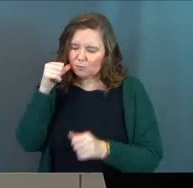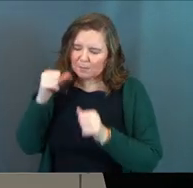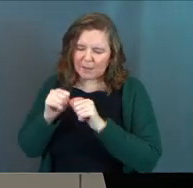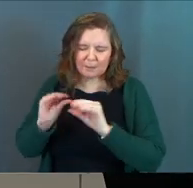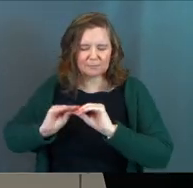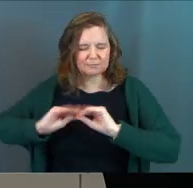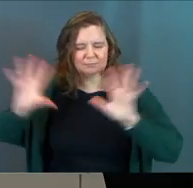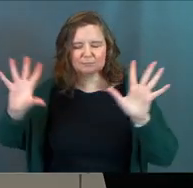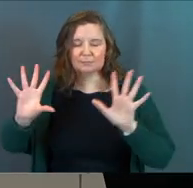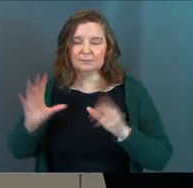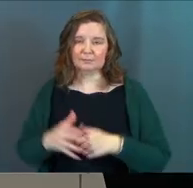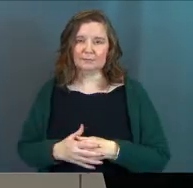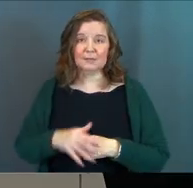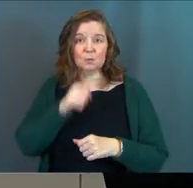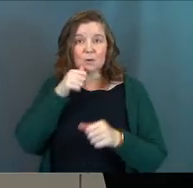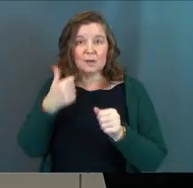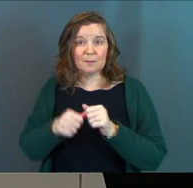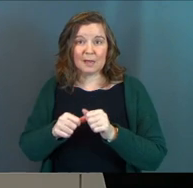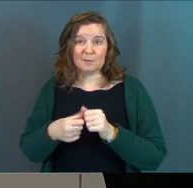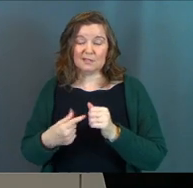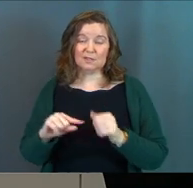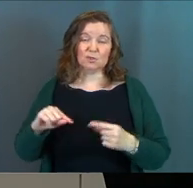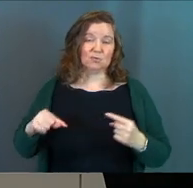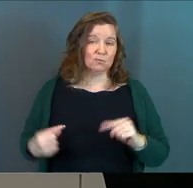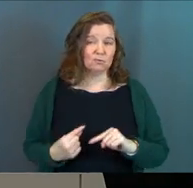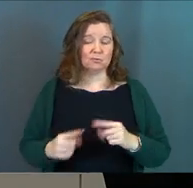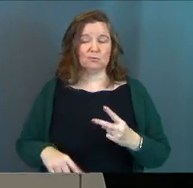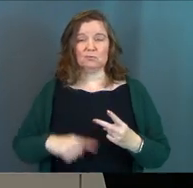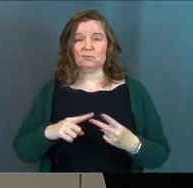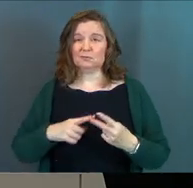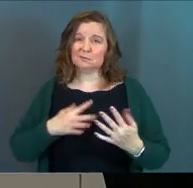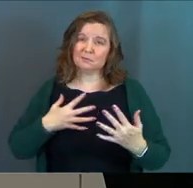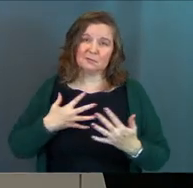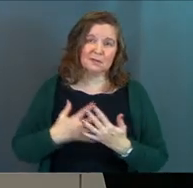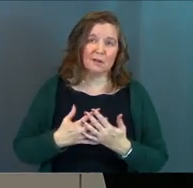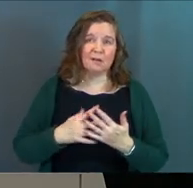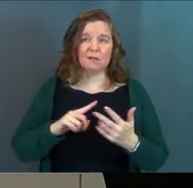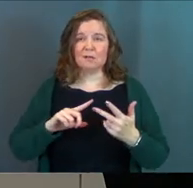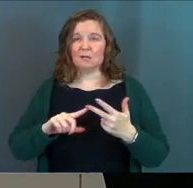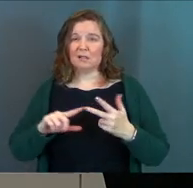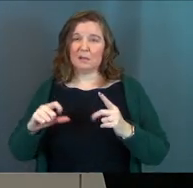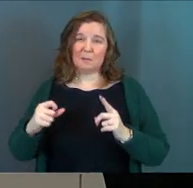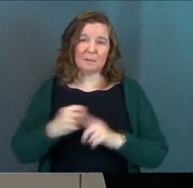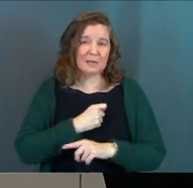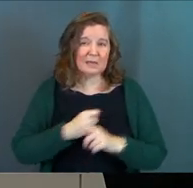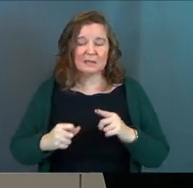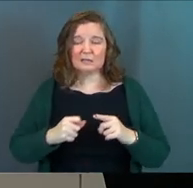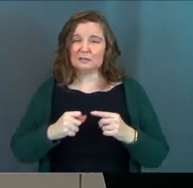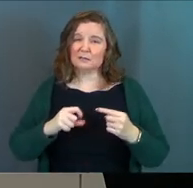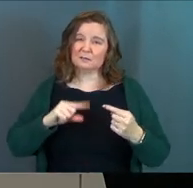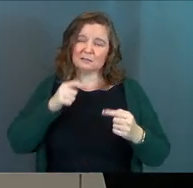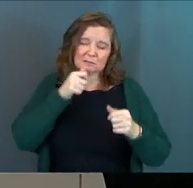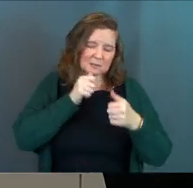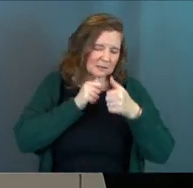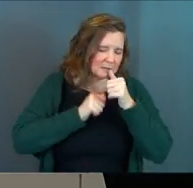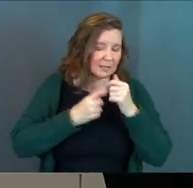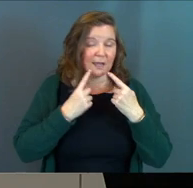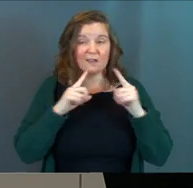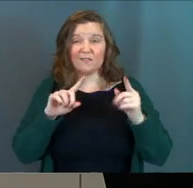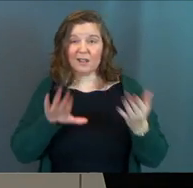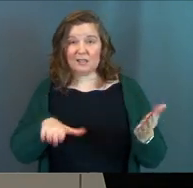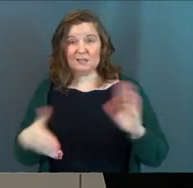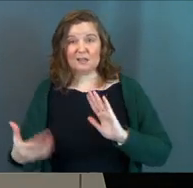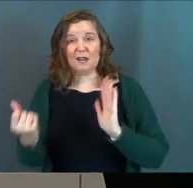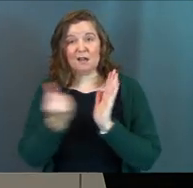it. So he remembers the betrayal. He remembers being in jail. He remembers being beaten and tortured and finally dying